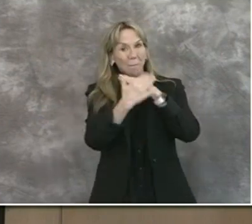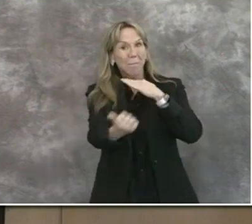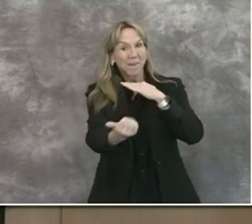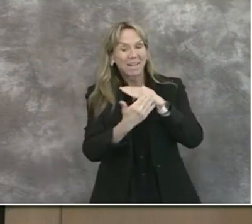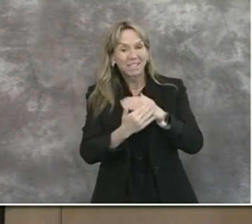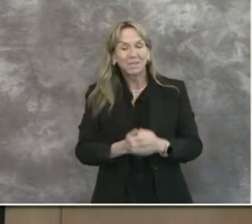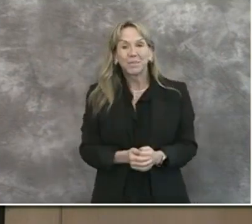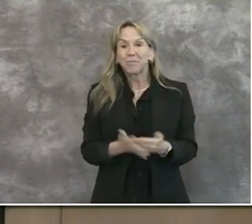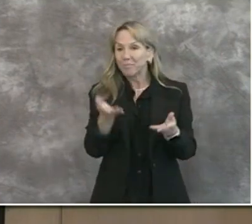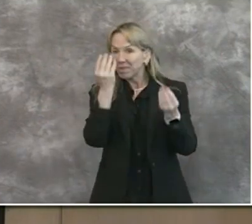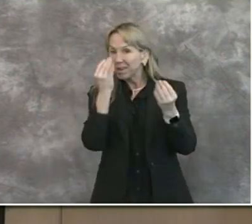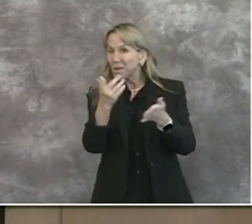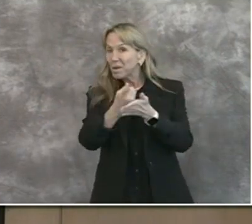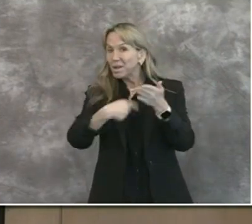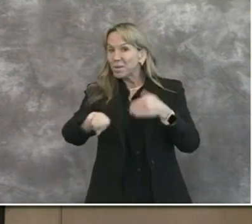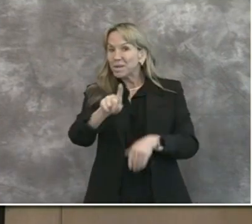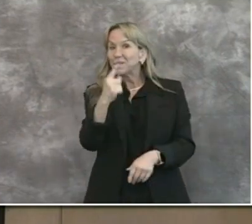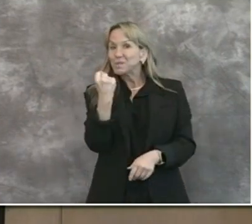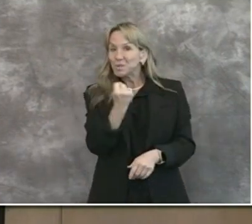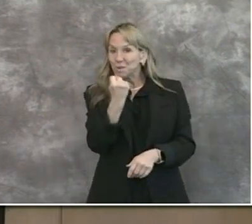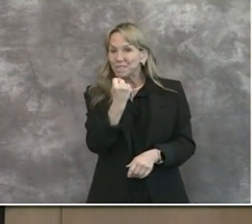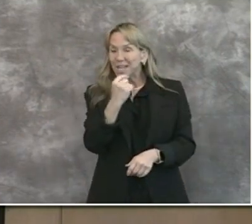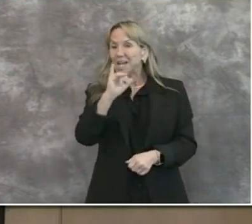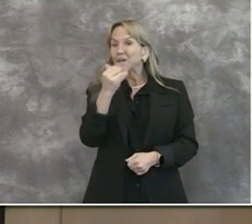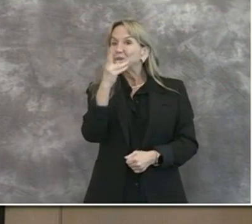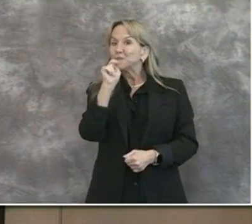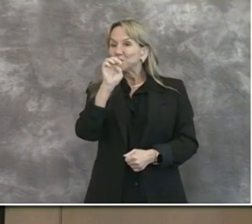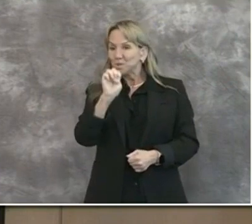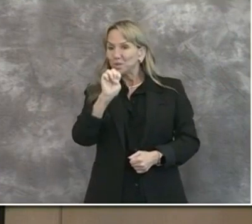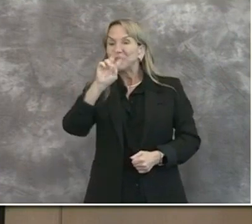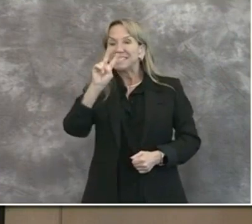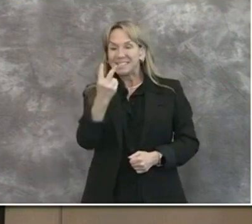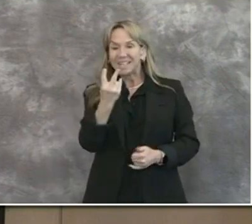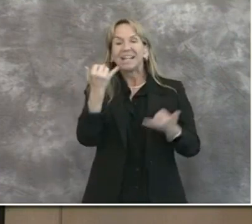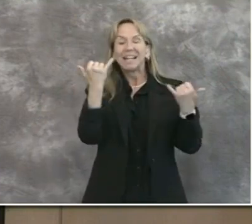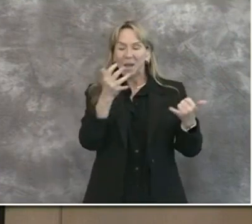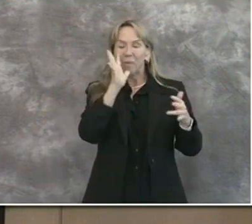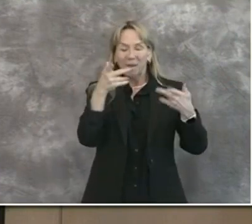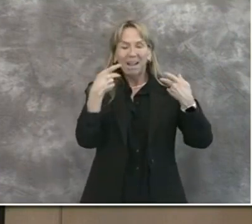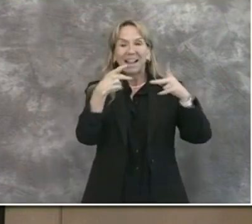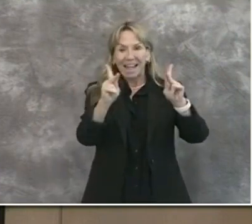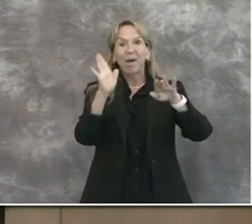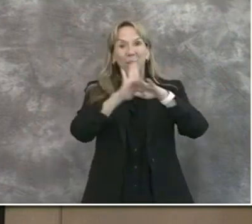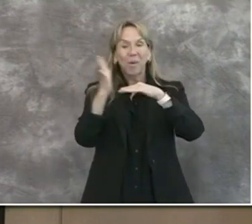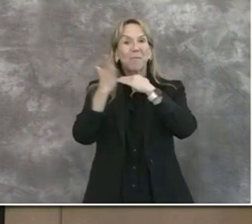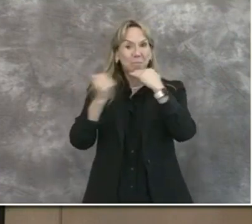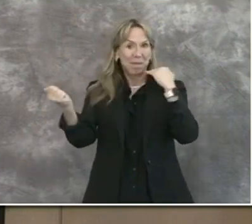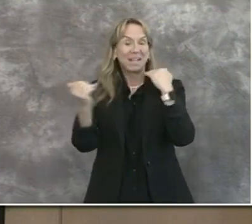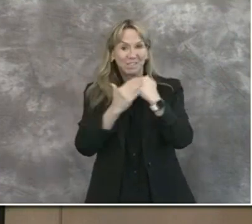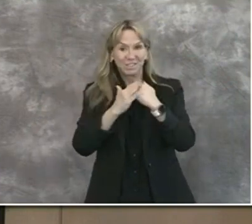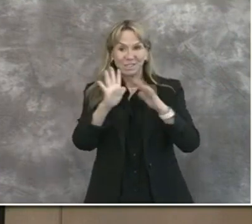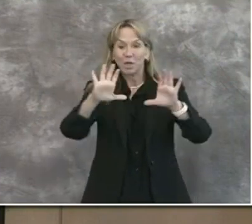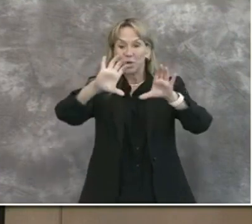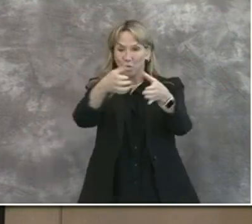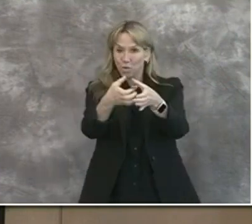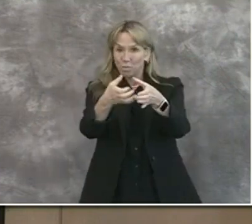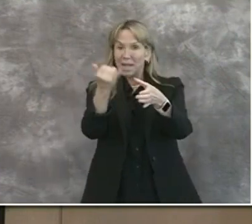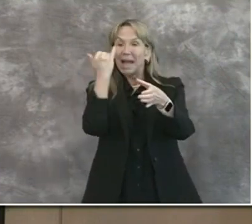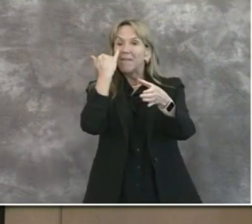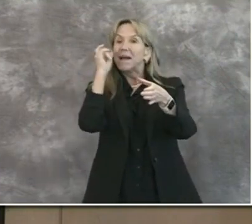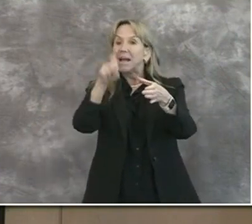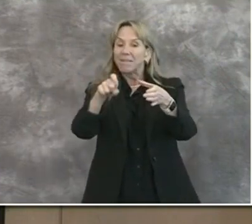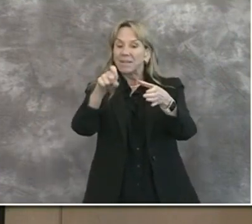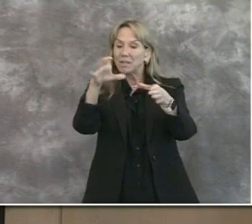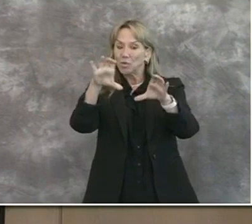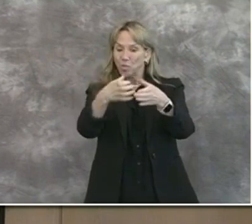Well, next week on Tuesday, June 2nd, passive activities will be allowed on beaches so long as groups stay within their